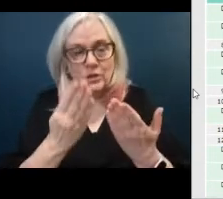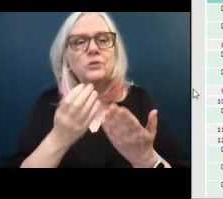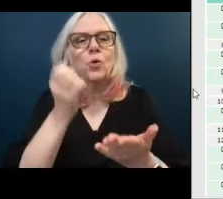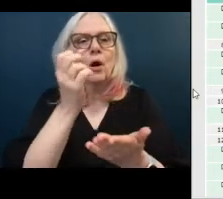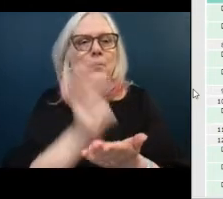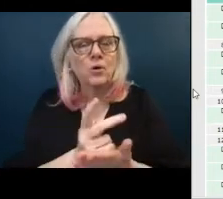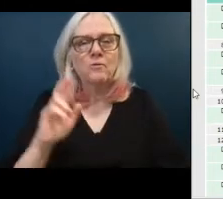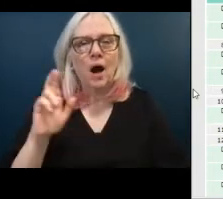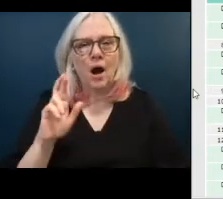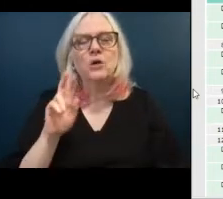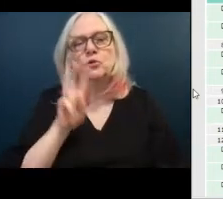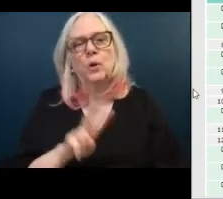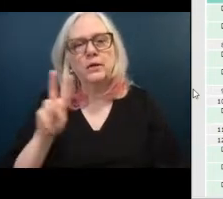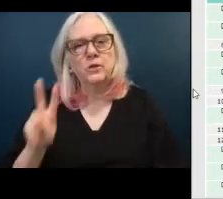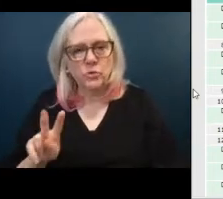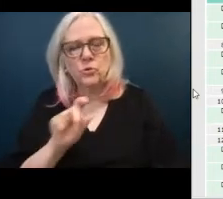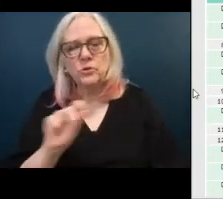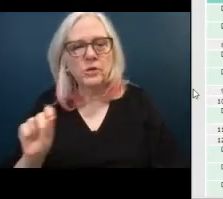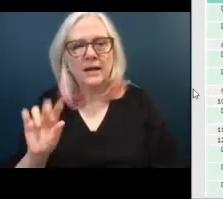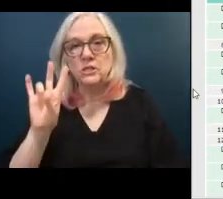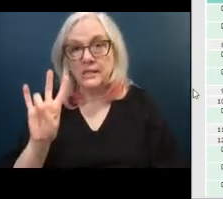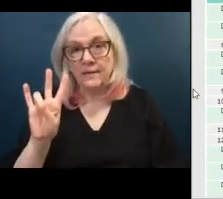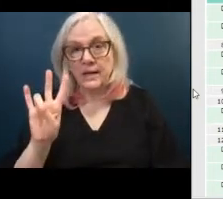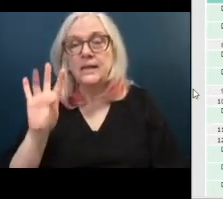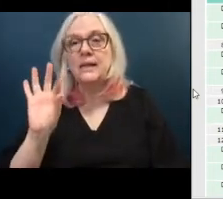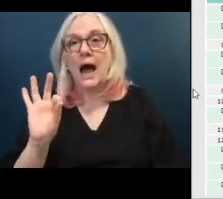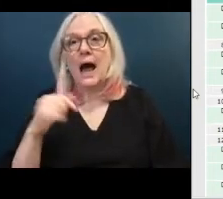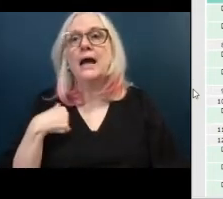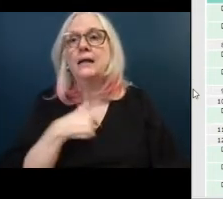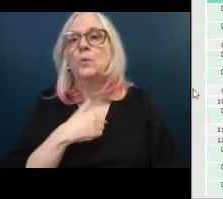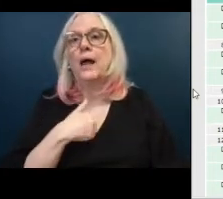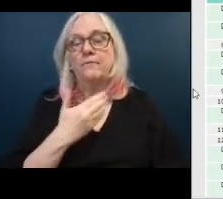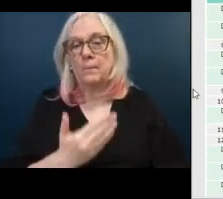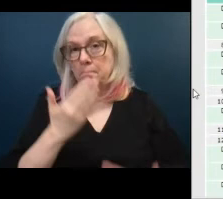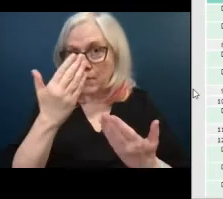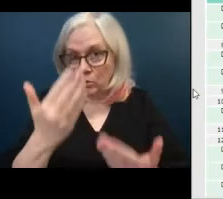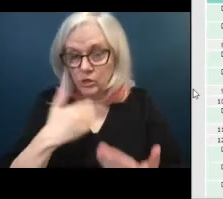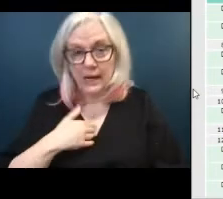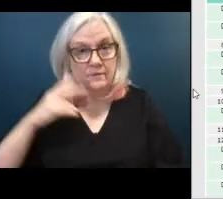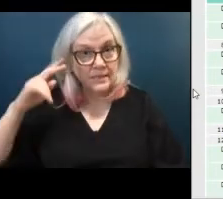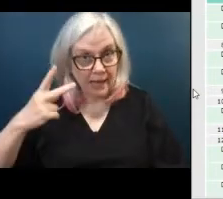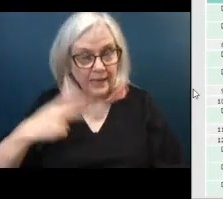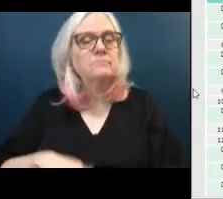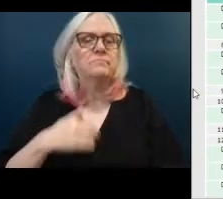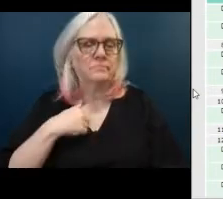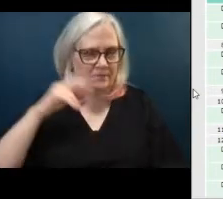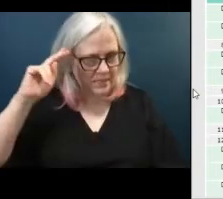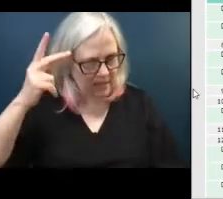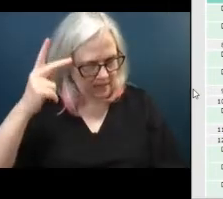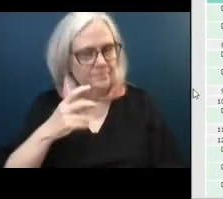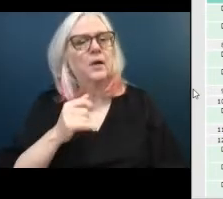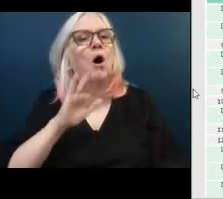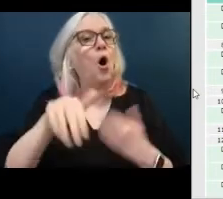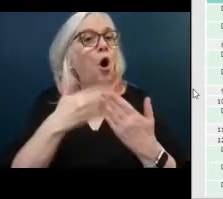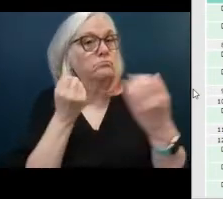-079 so move we have a motion is there a second second and a second all those in favor say